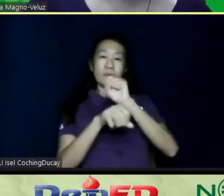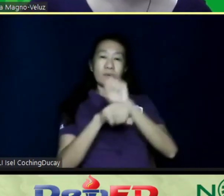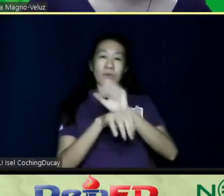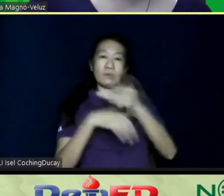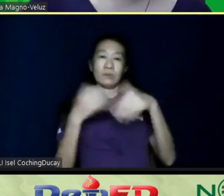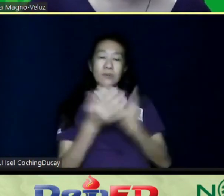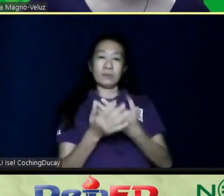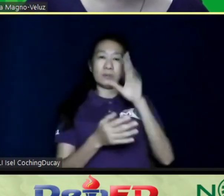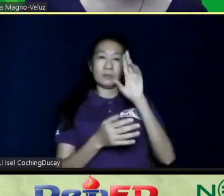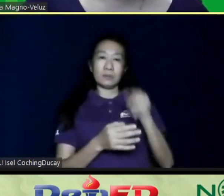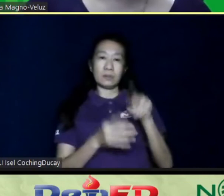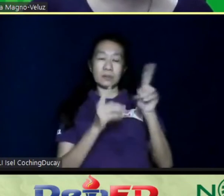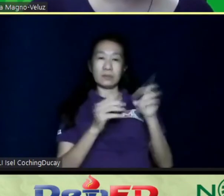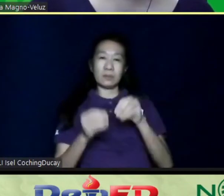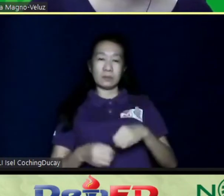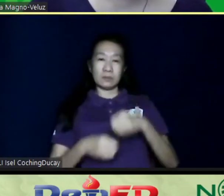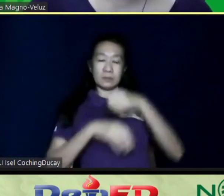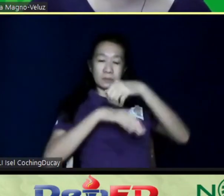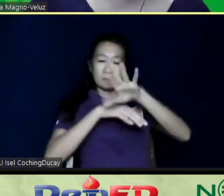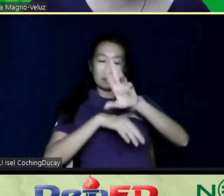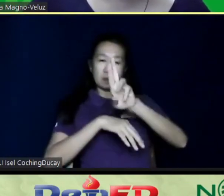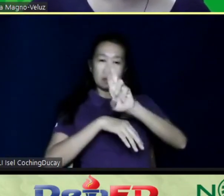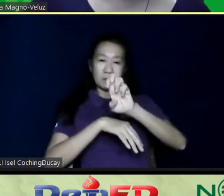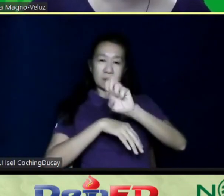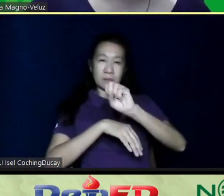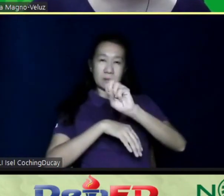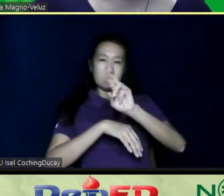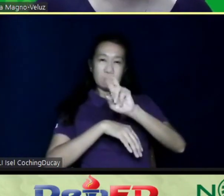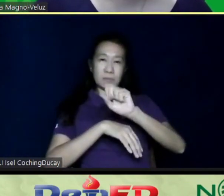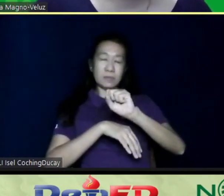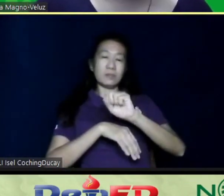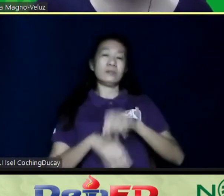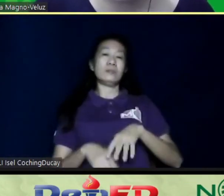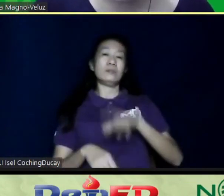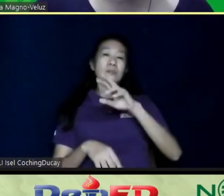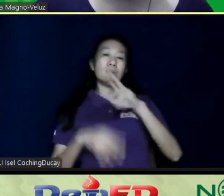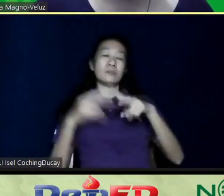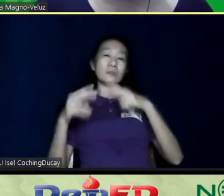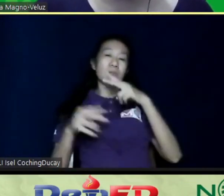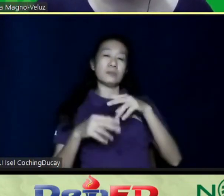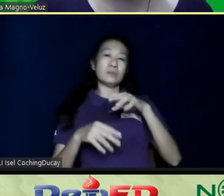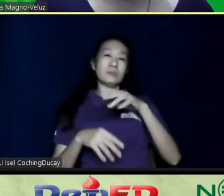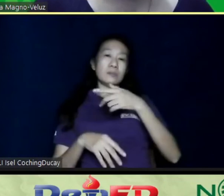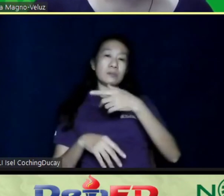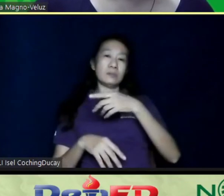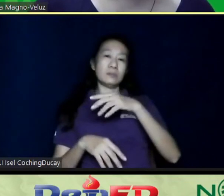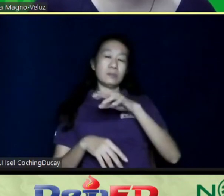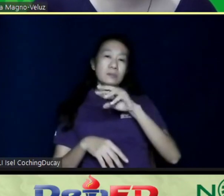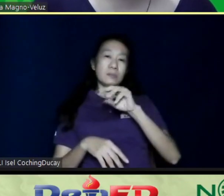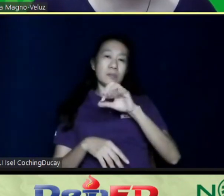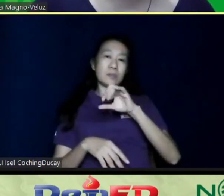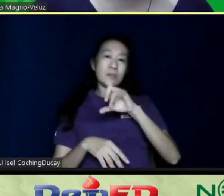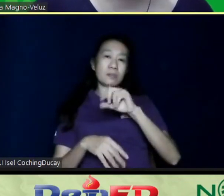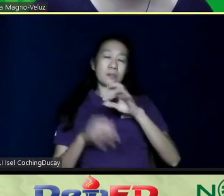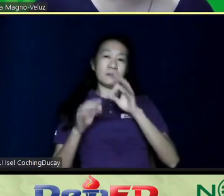you have to do is send a resume to autismfills at gmail.com. I can type, teacher says, if you